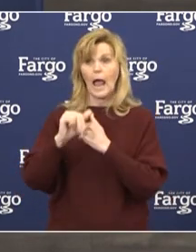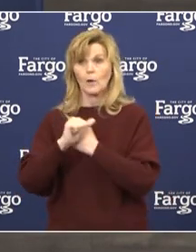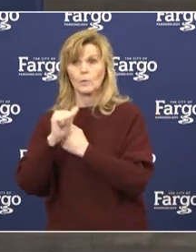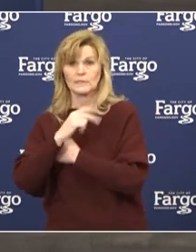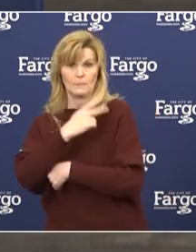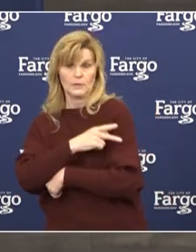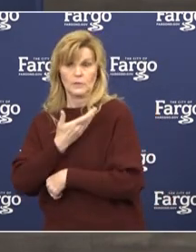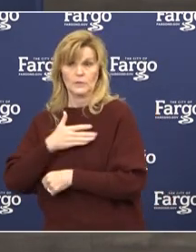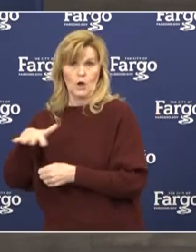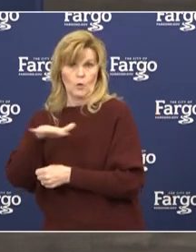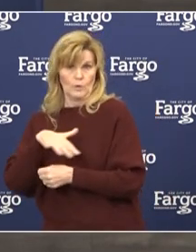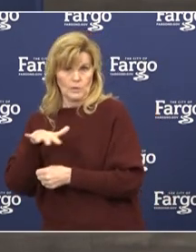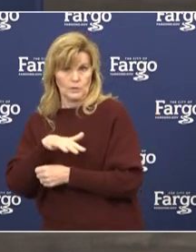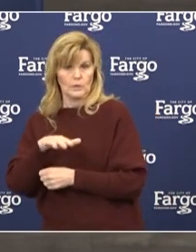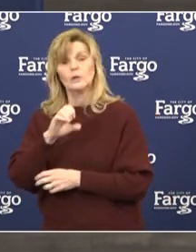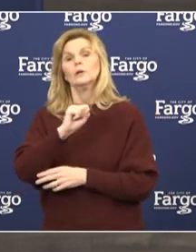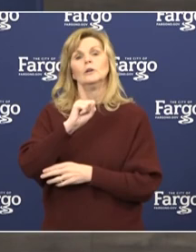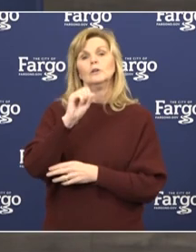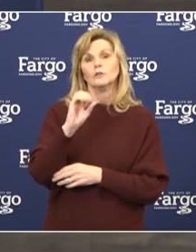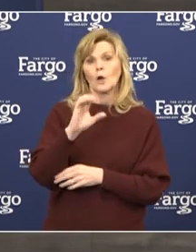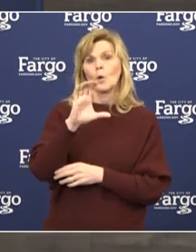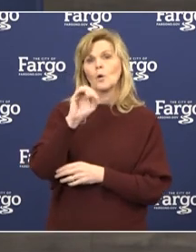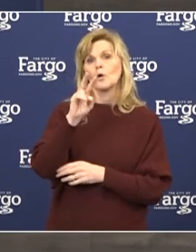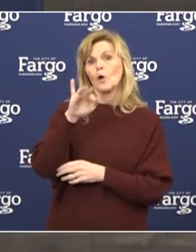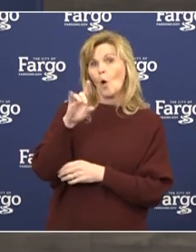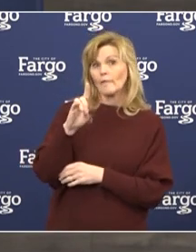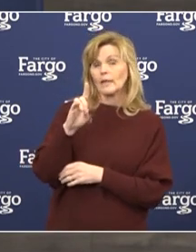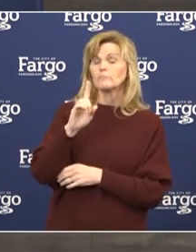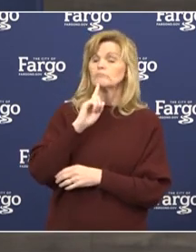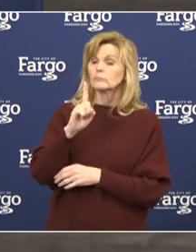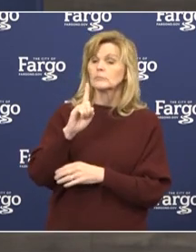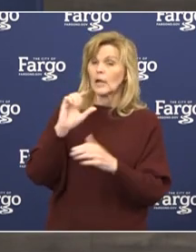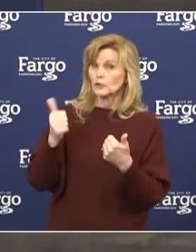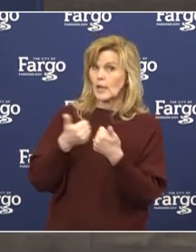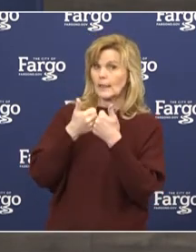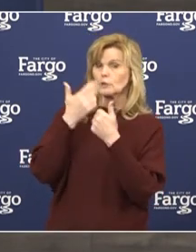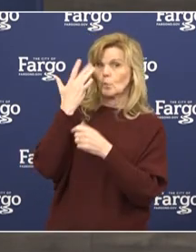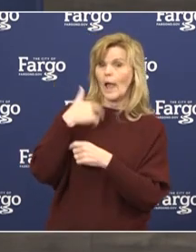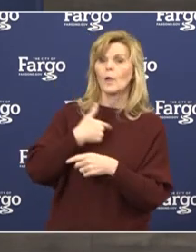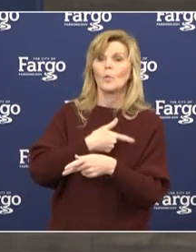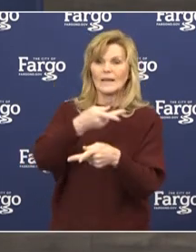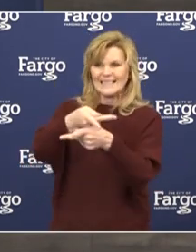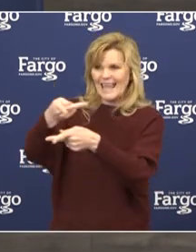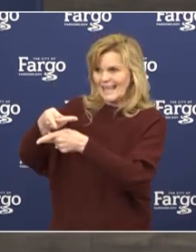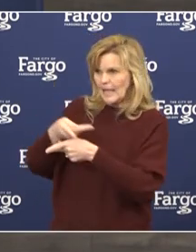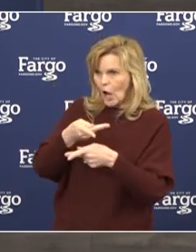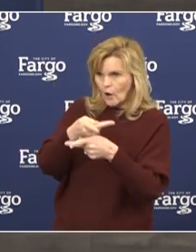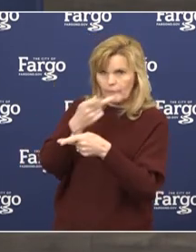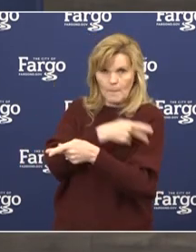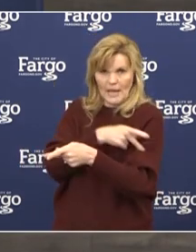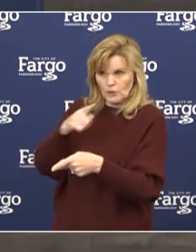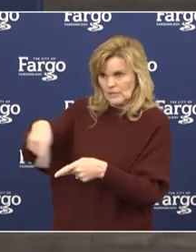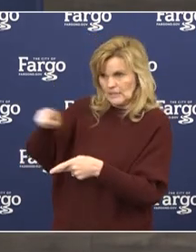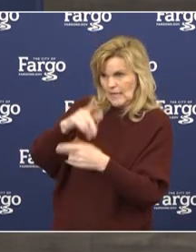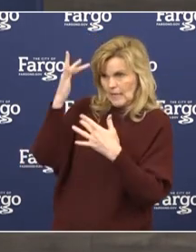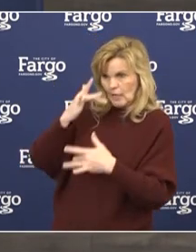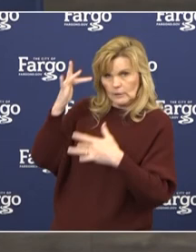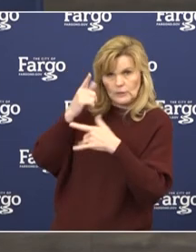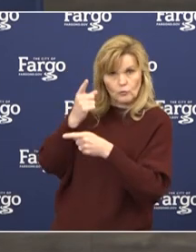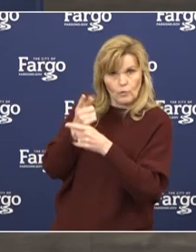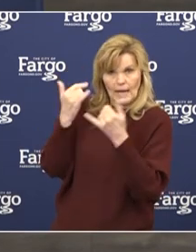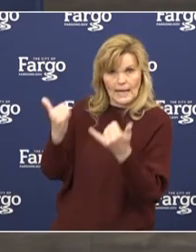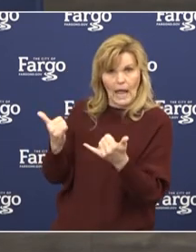region. So COVID has been very challenging because we're taking care of patients with an illness. Right now, there are no known